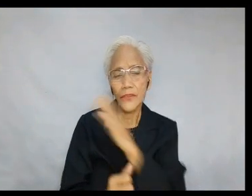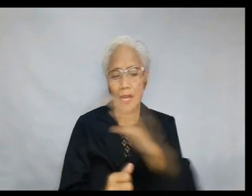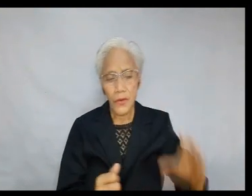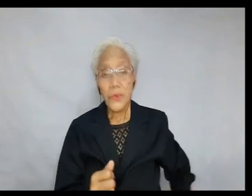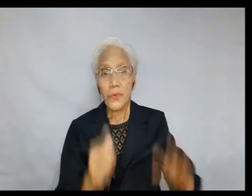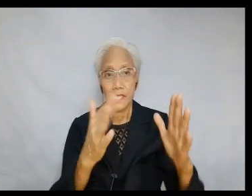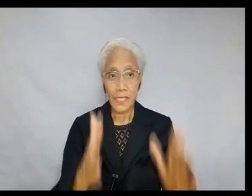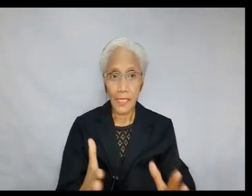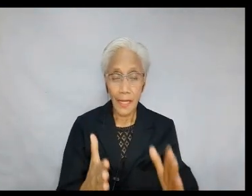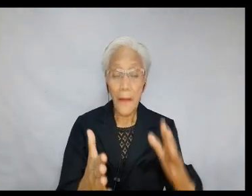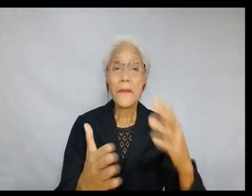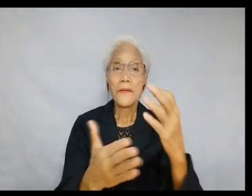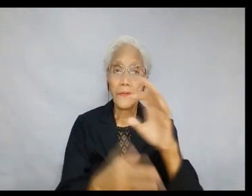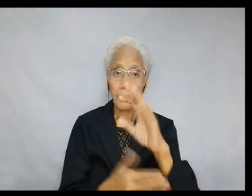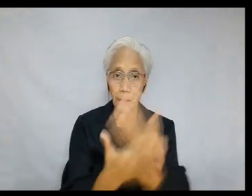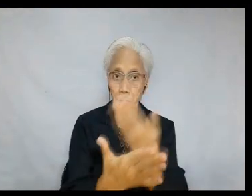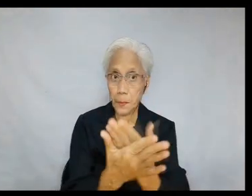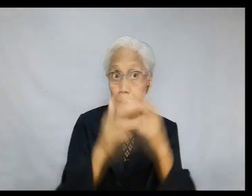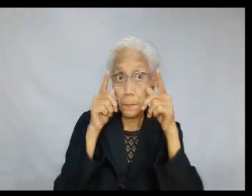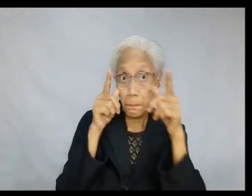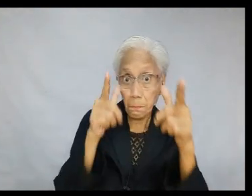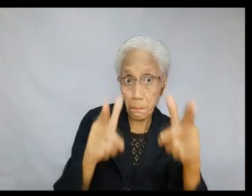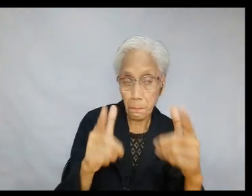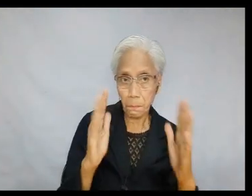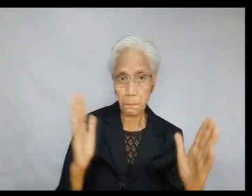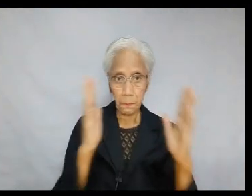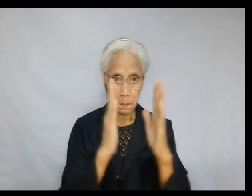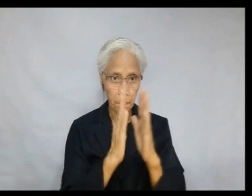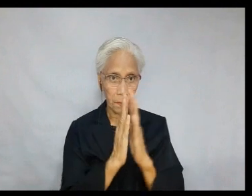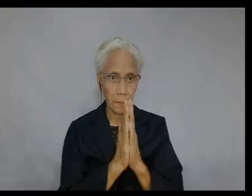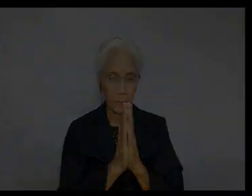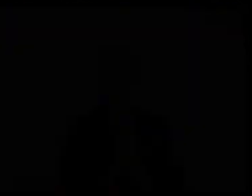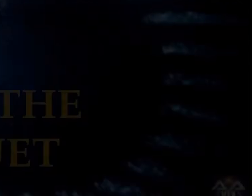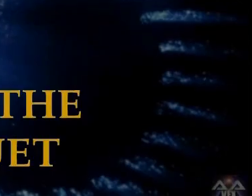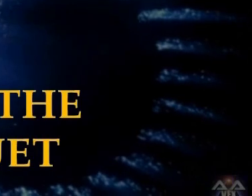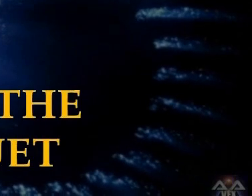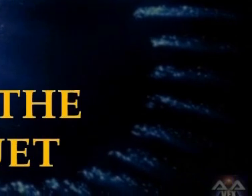bless our hearts with the taste of Christian fashion. Amen.